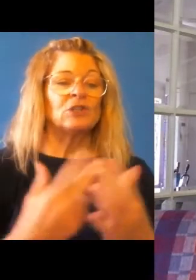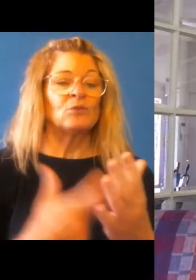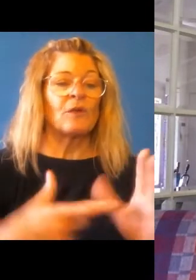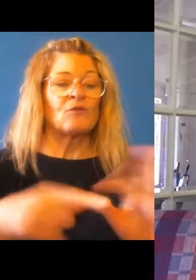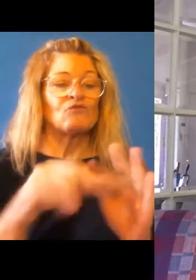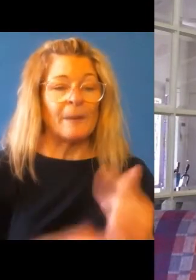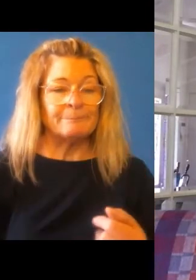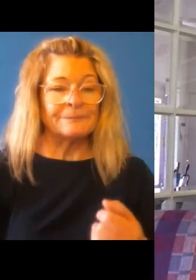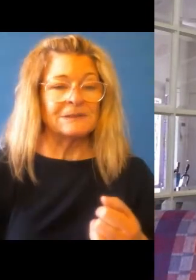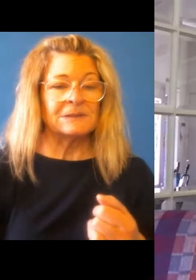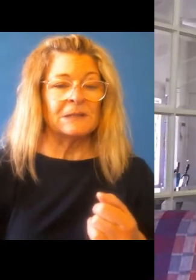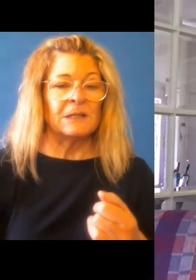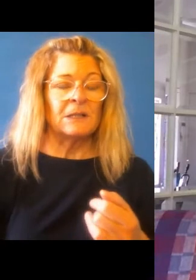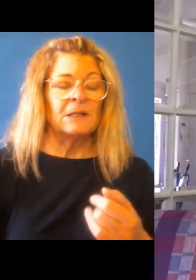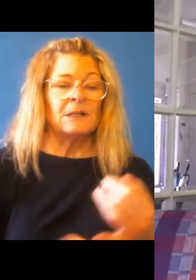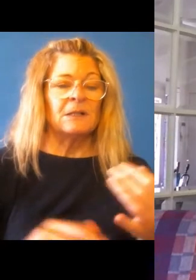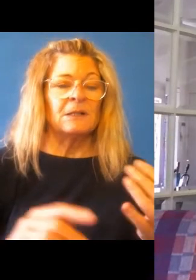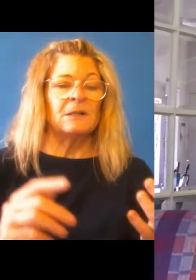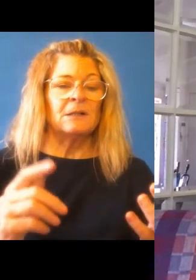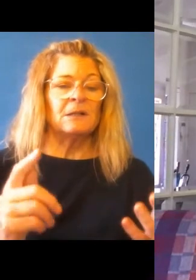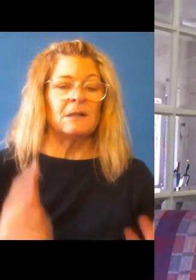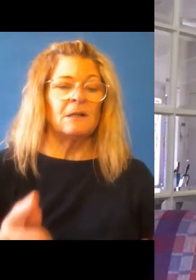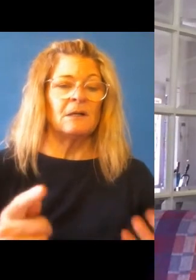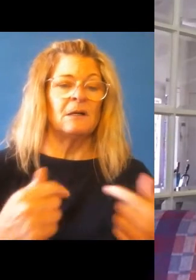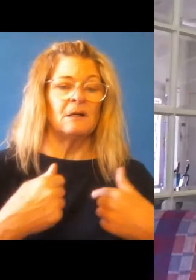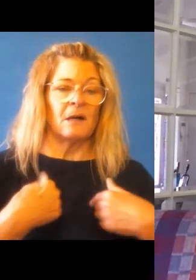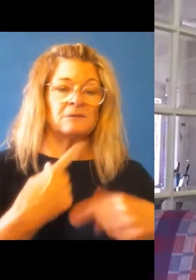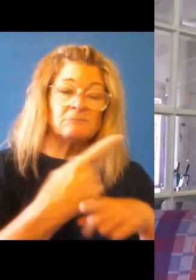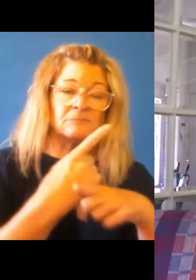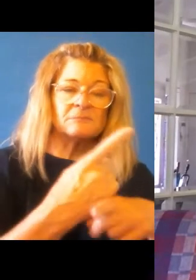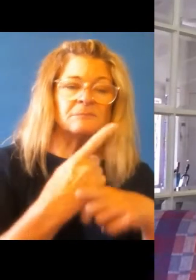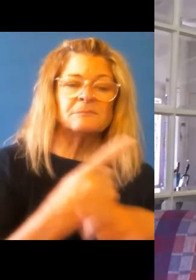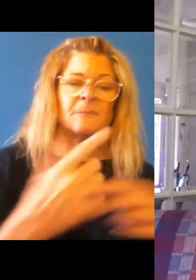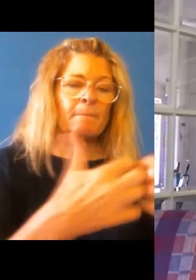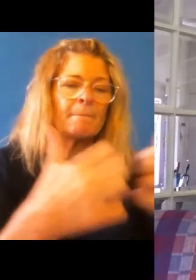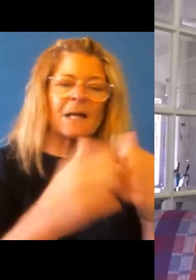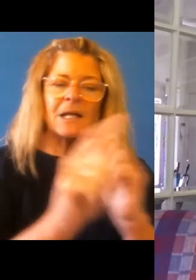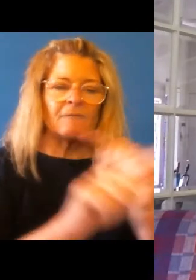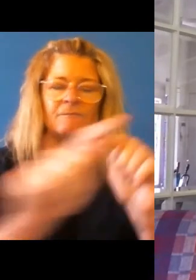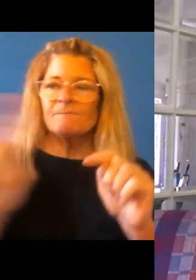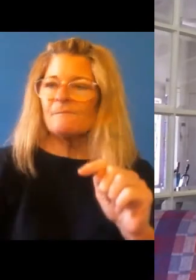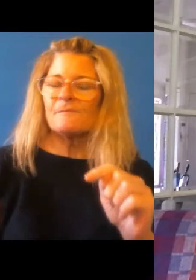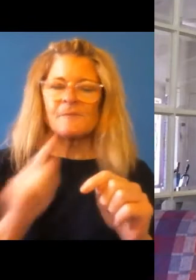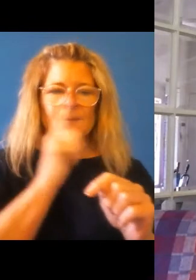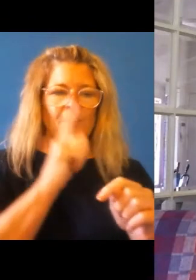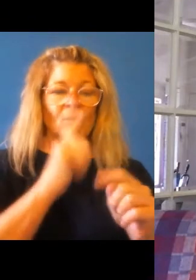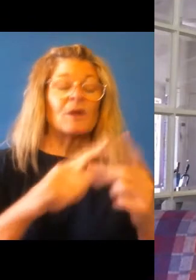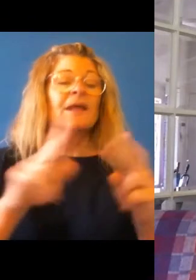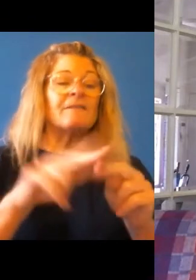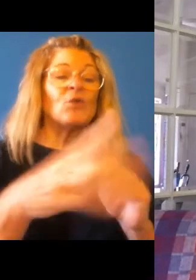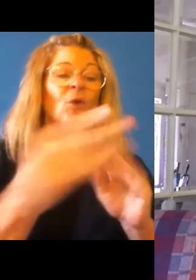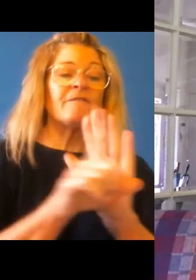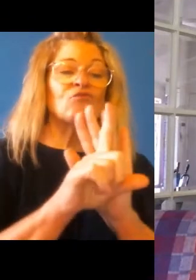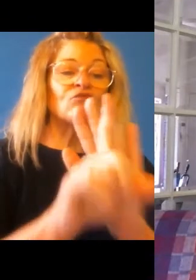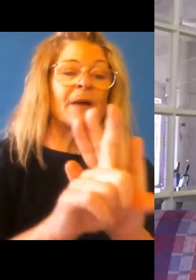you know, I know we, we, hold events because I, I talked to many of them across departments and, and, and, um, you know, take the